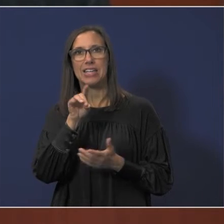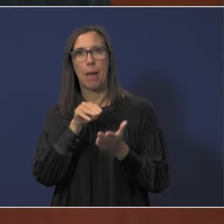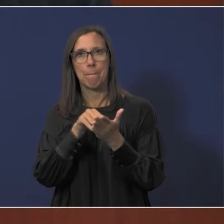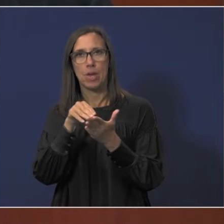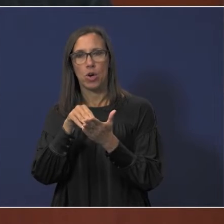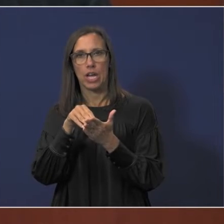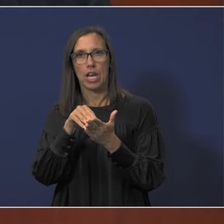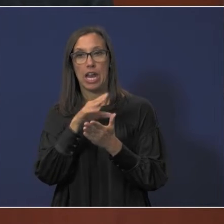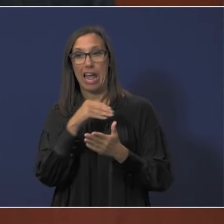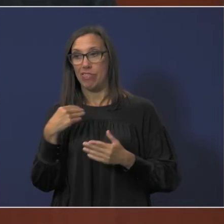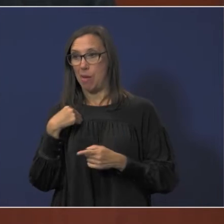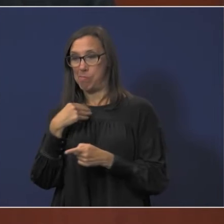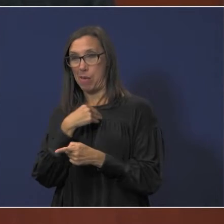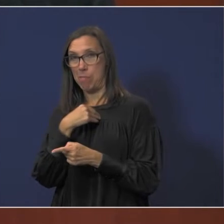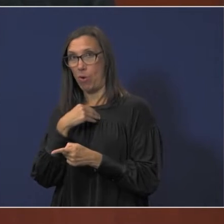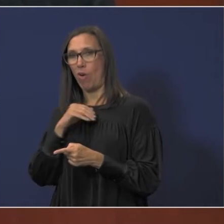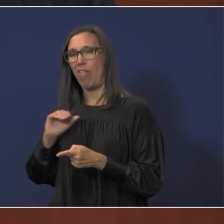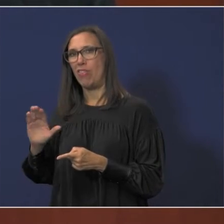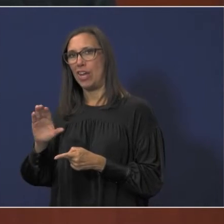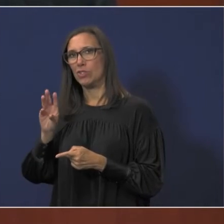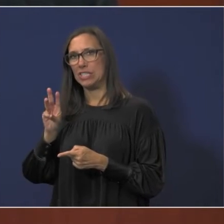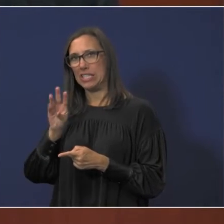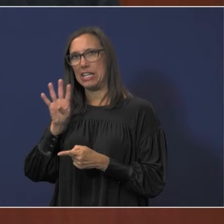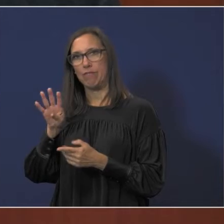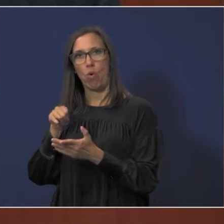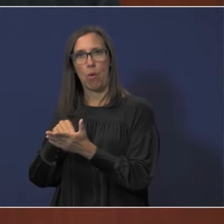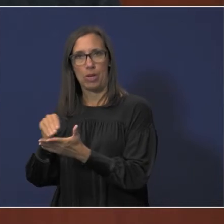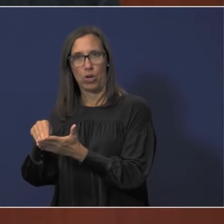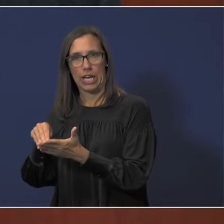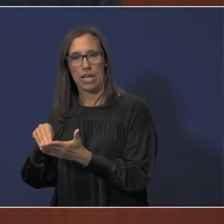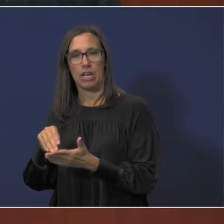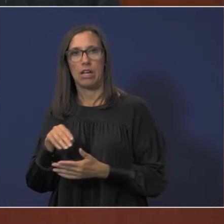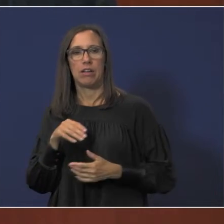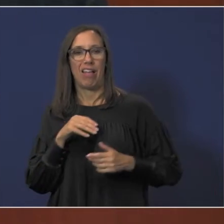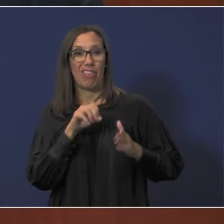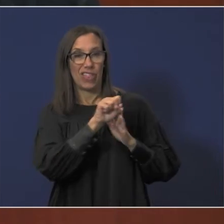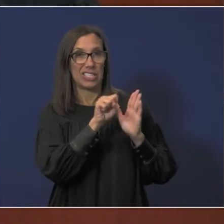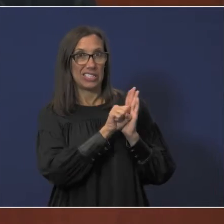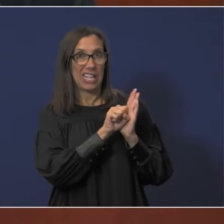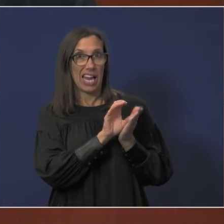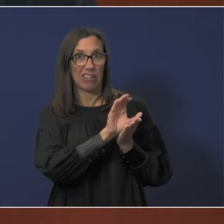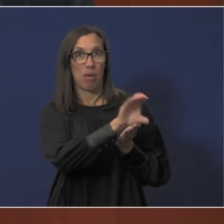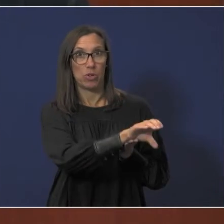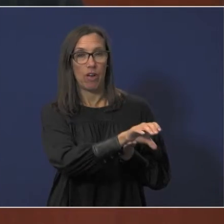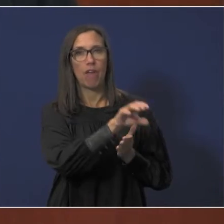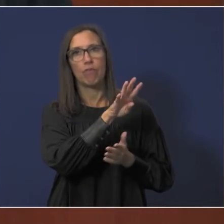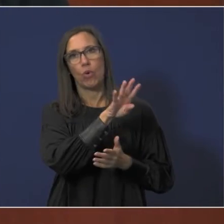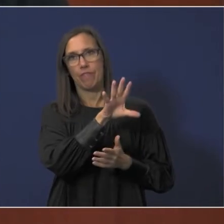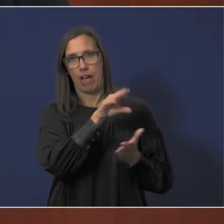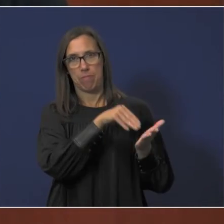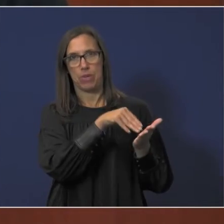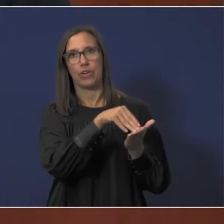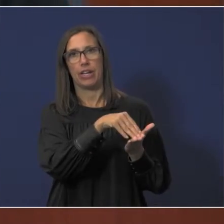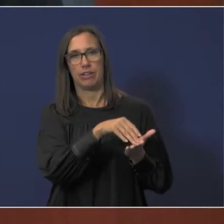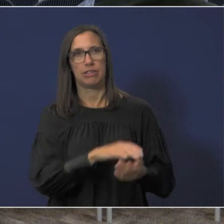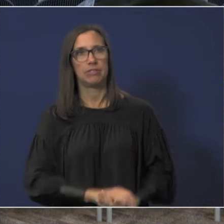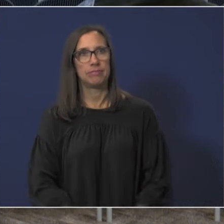the member contributions were 64 million and then the state contributions were 45 million